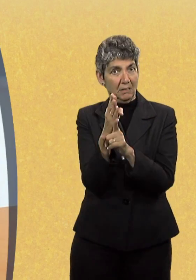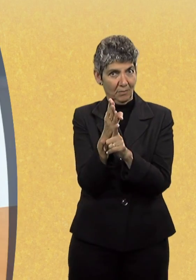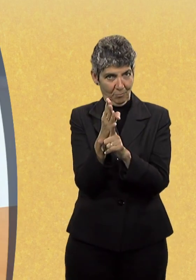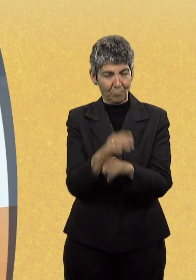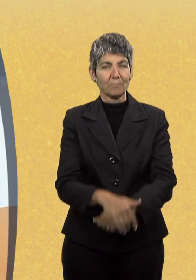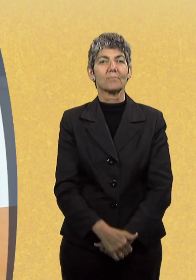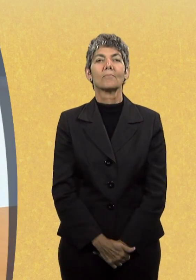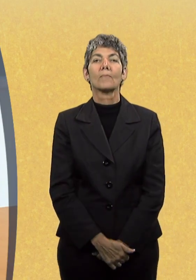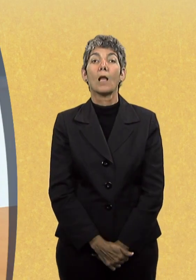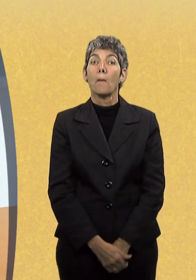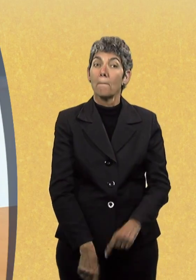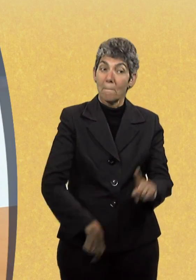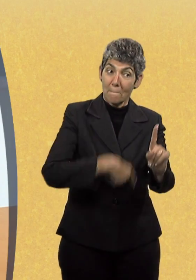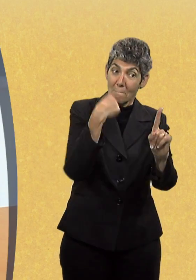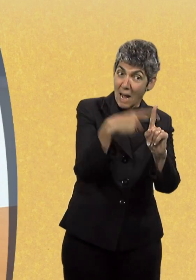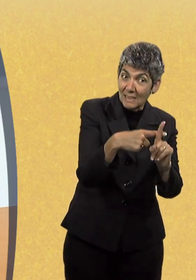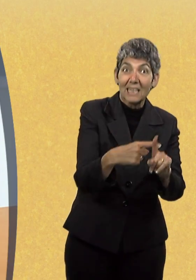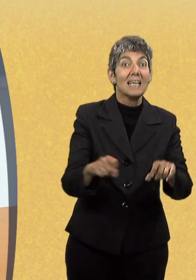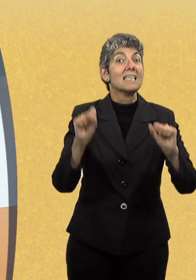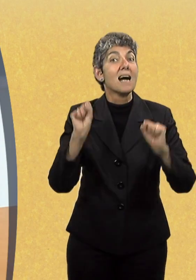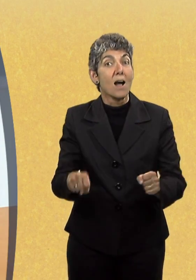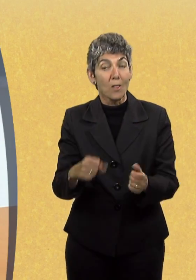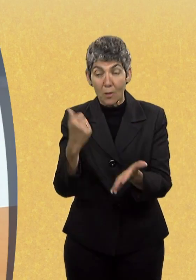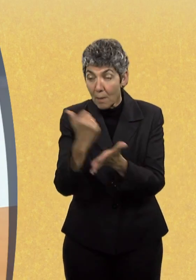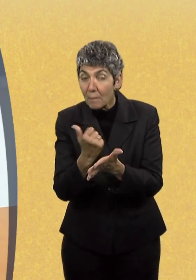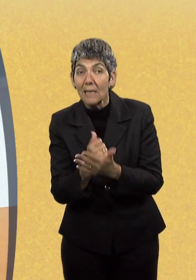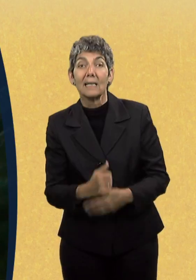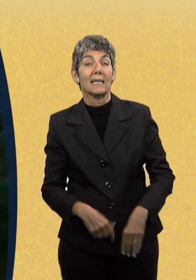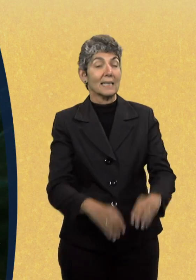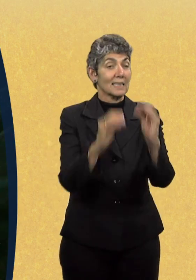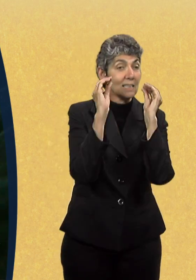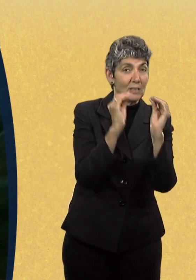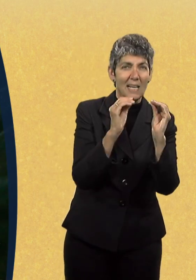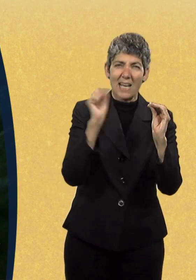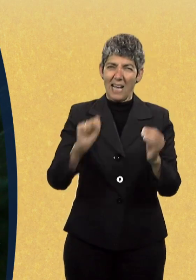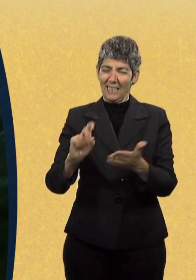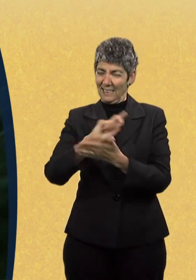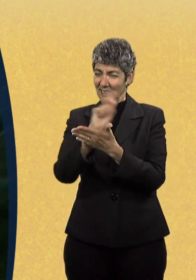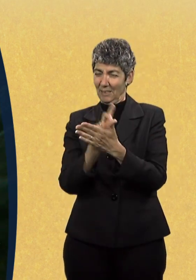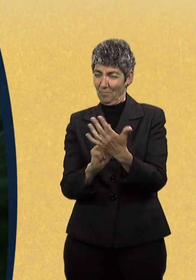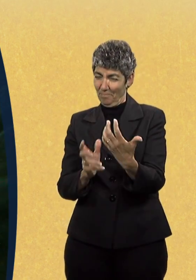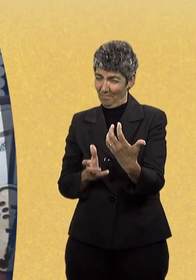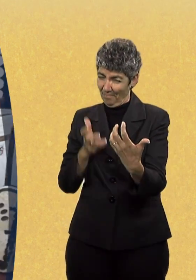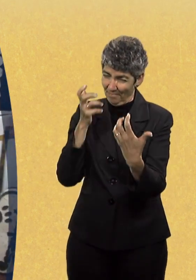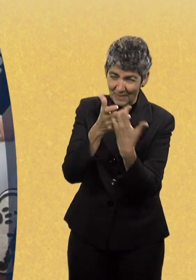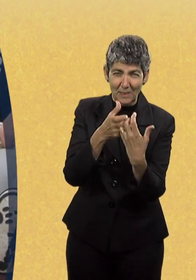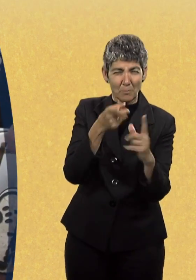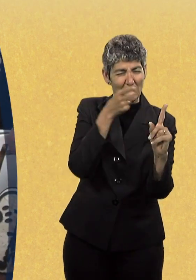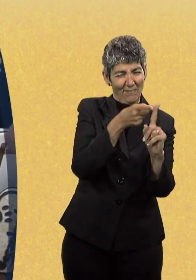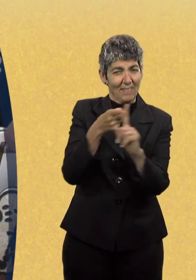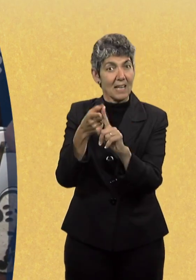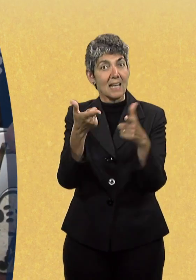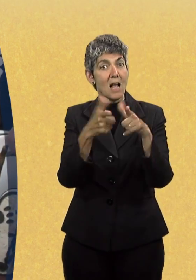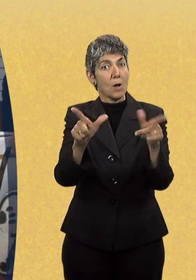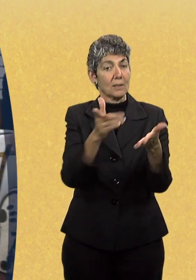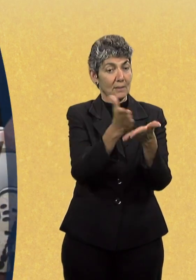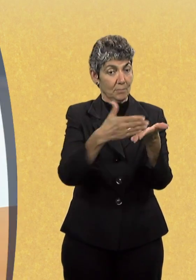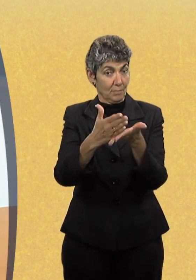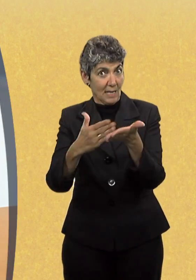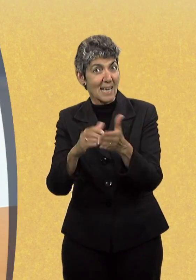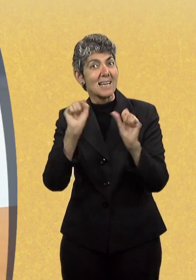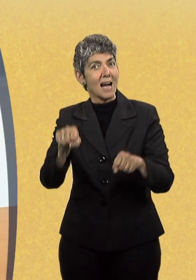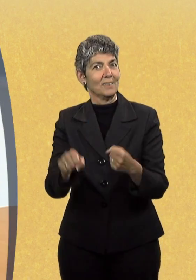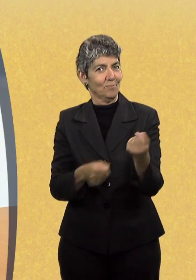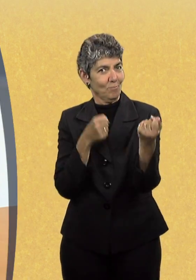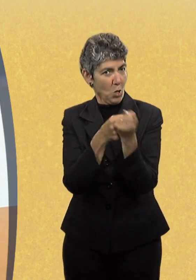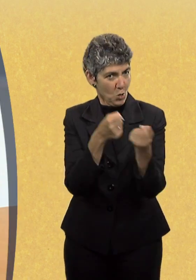they're age 3 or 5, even as early as a few months old. And then we can, and the benefit